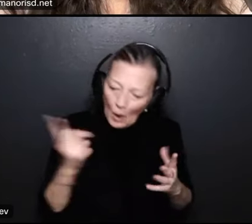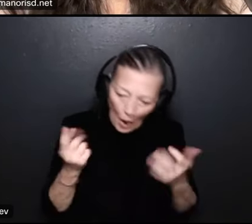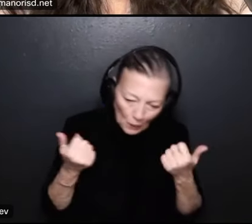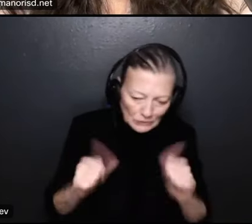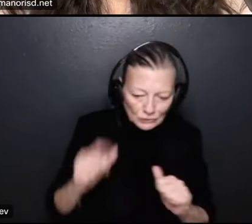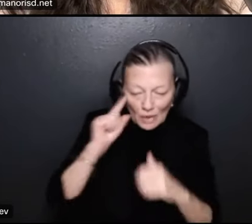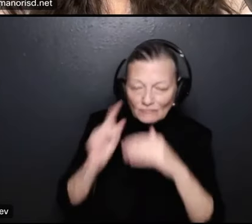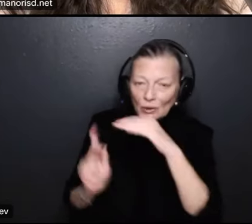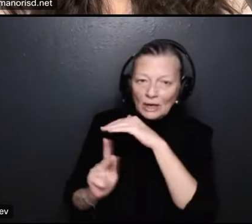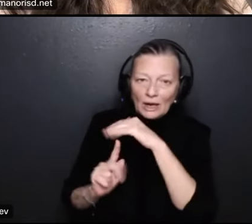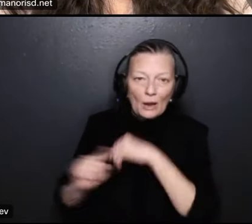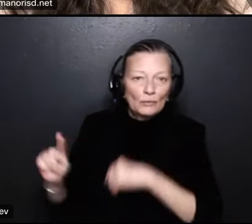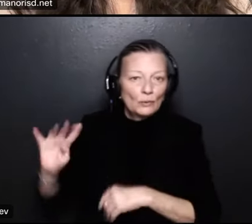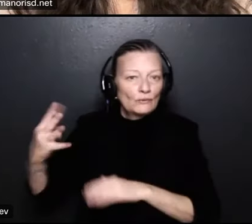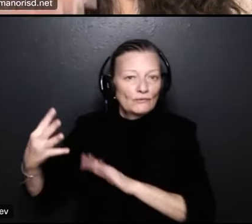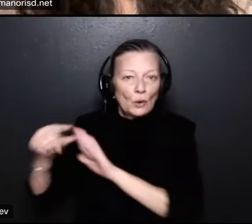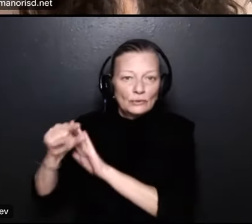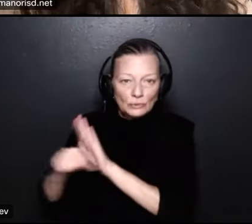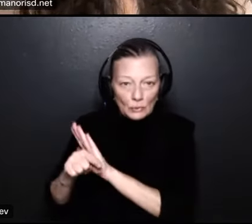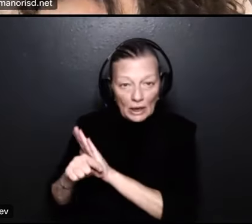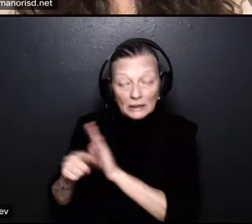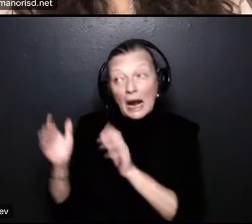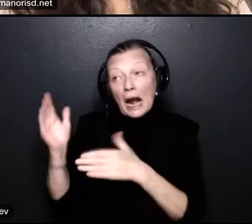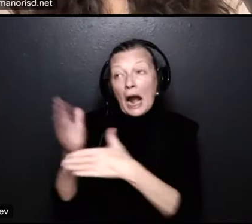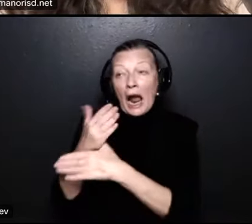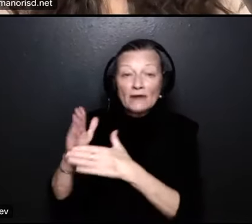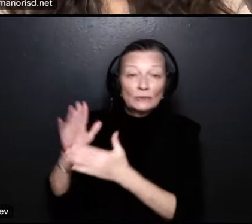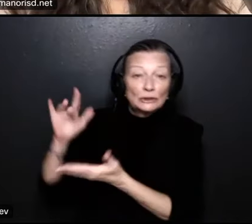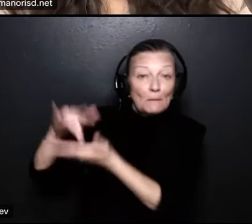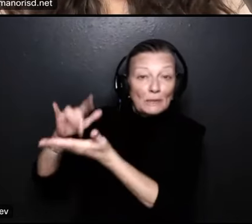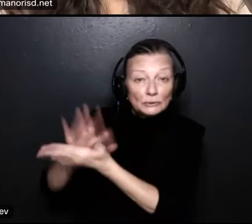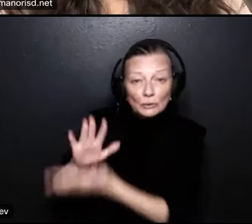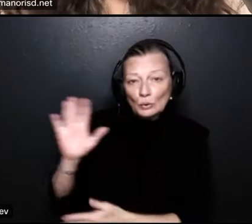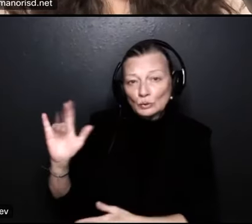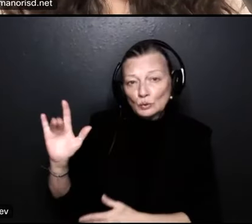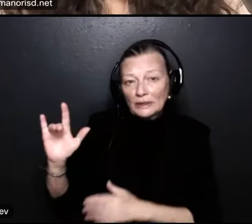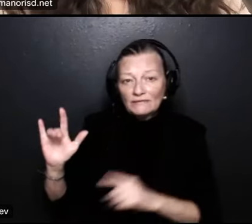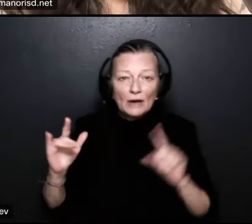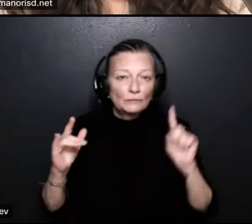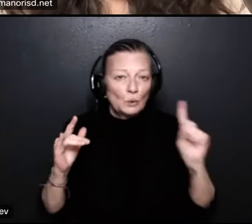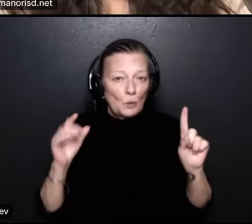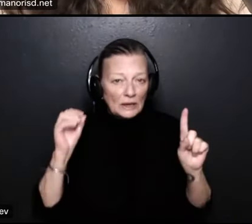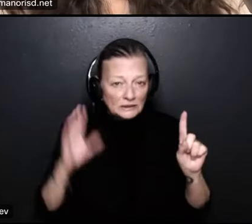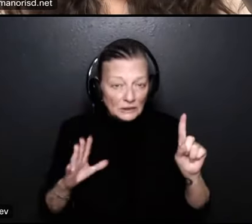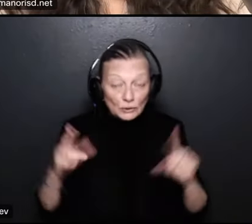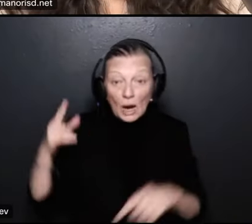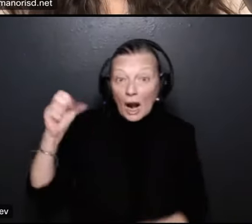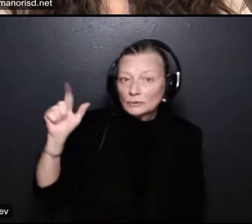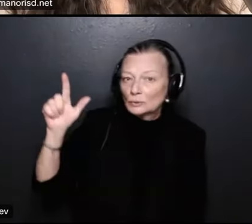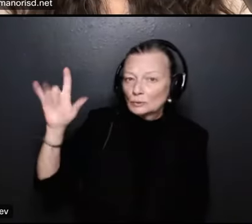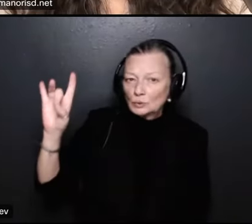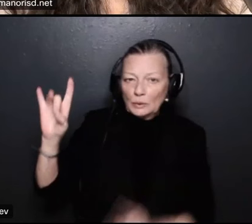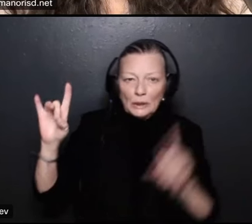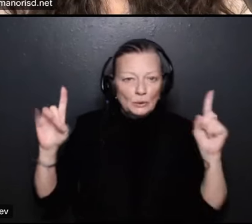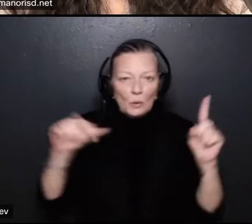we strive to be at 25 to one on average at the middle school and no bigger than 28 to one at the high school level there are times